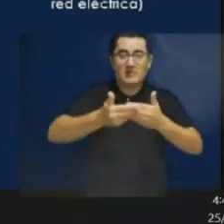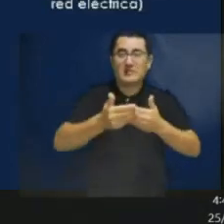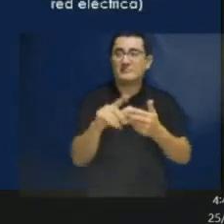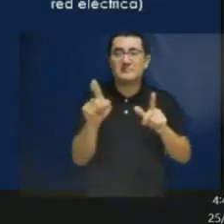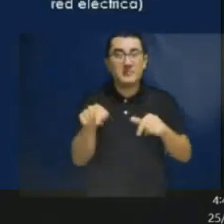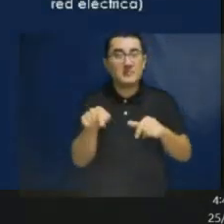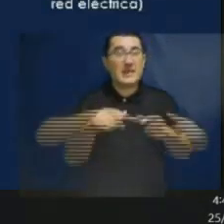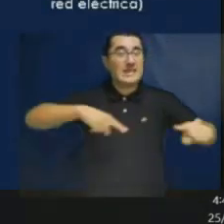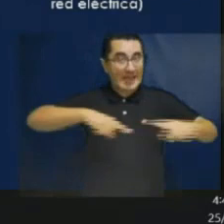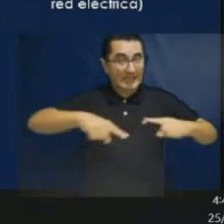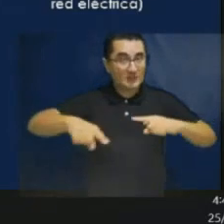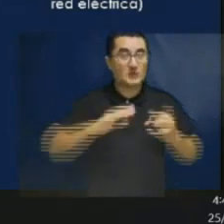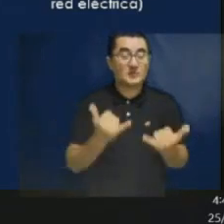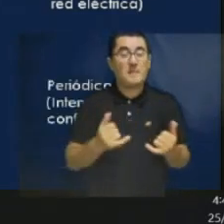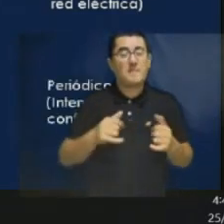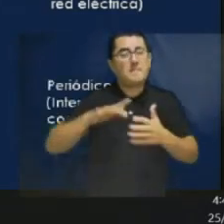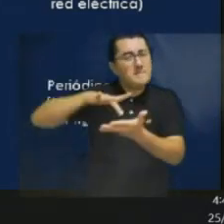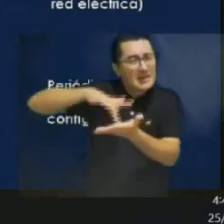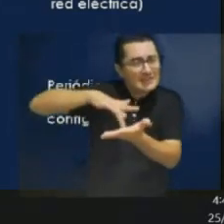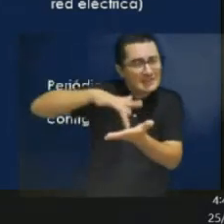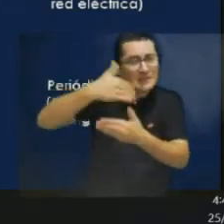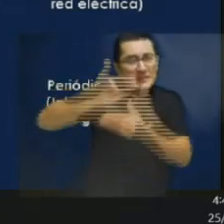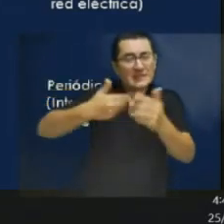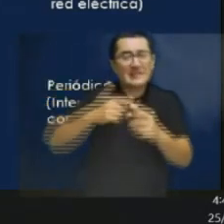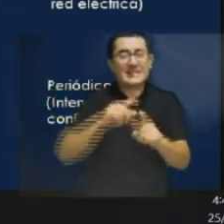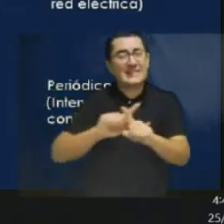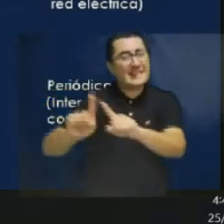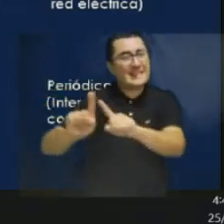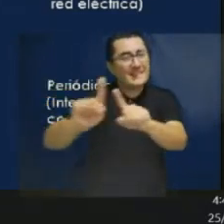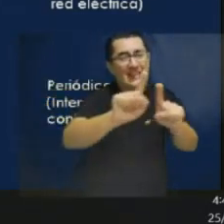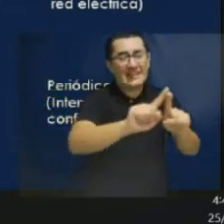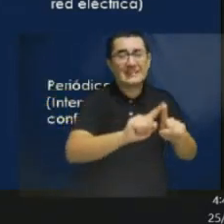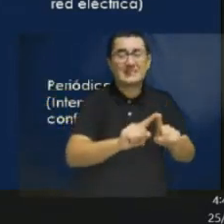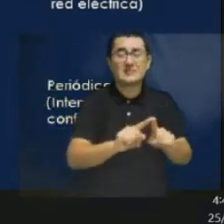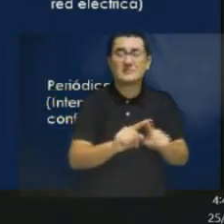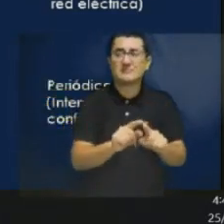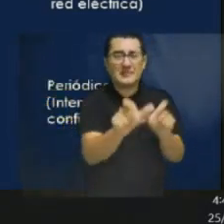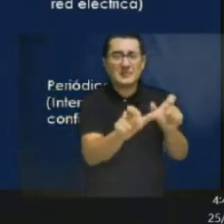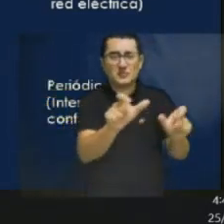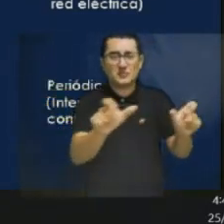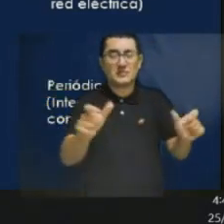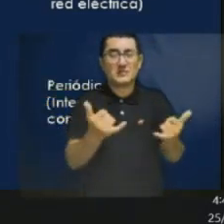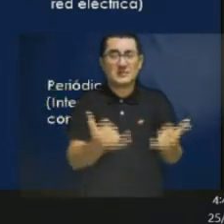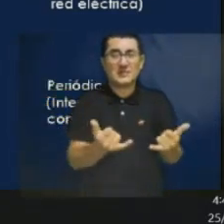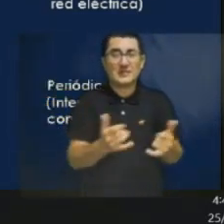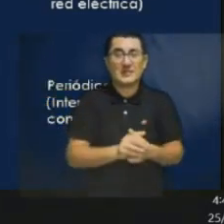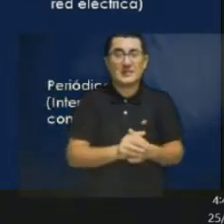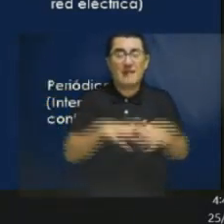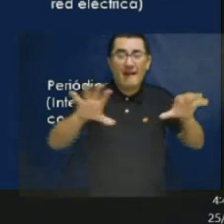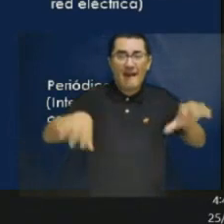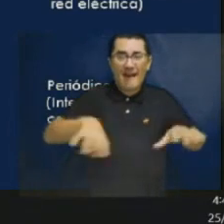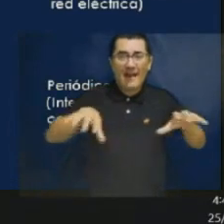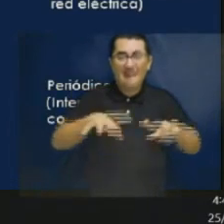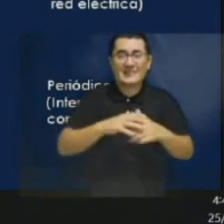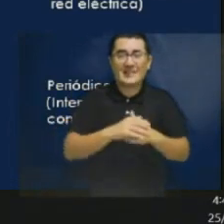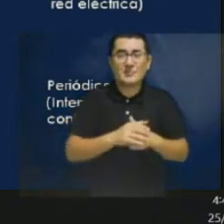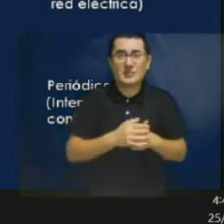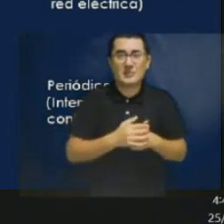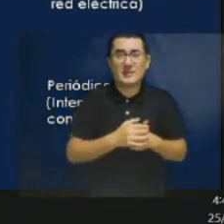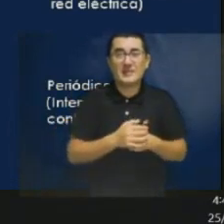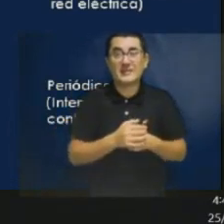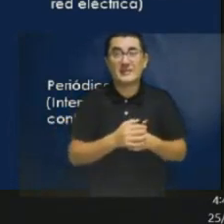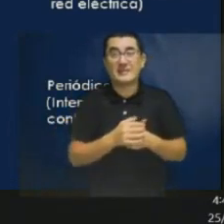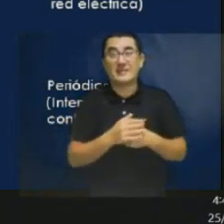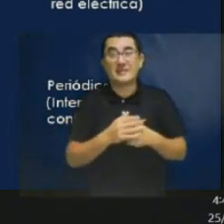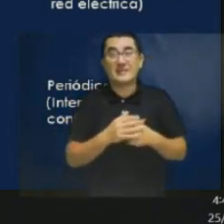they can do all the metering of the participating version of the users and then one of these activities with these